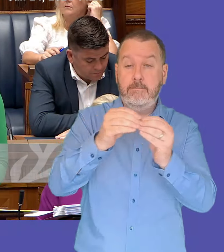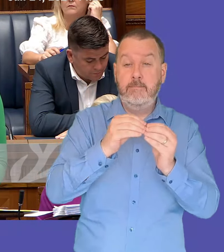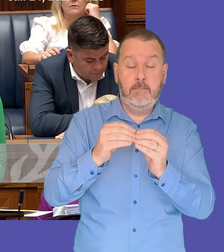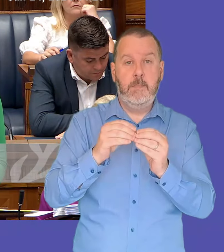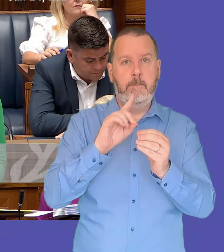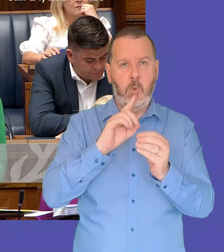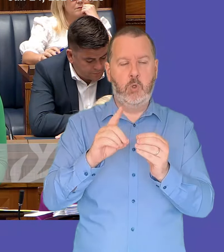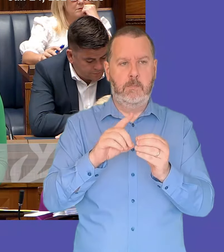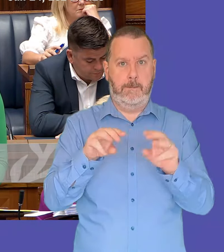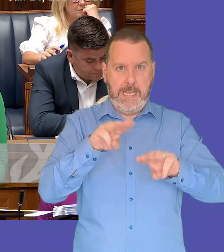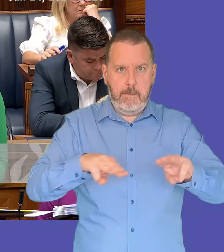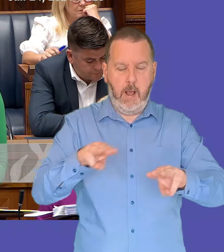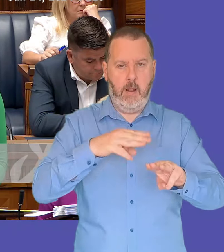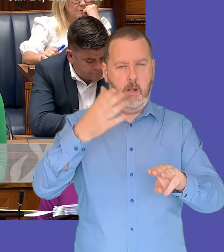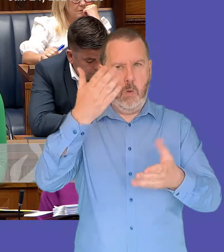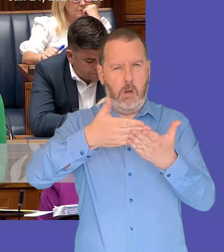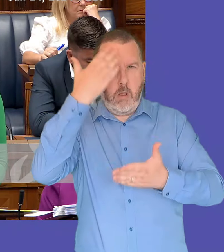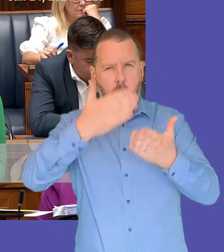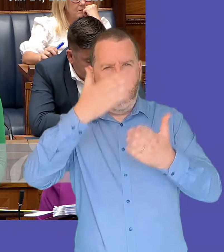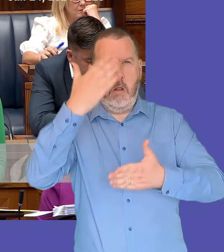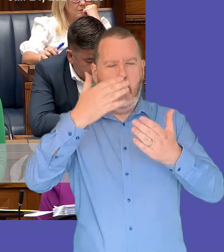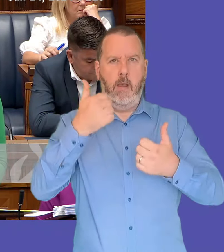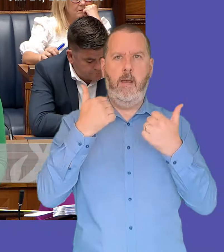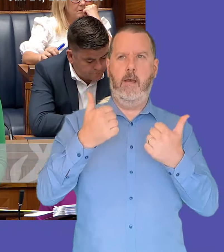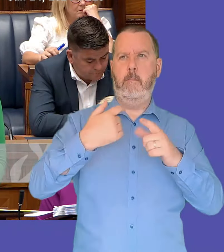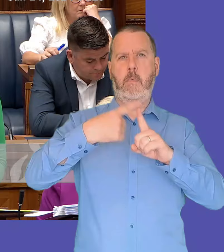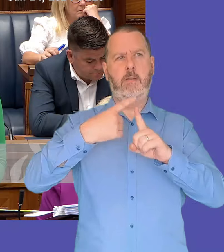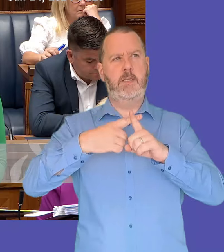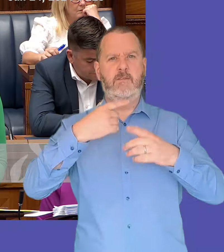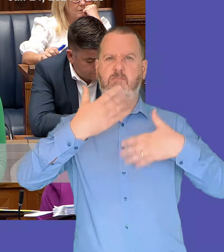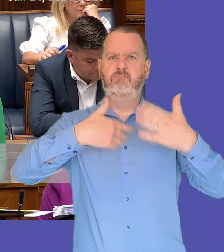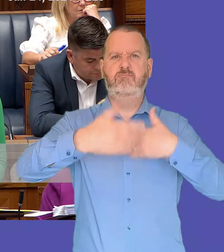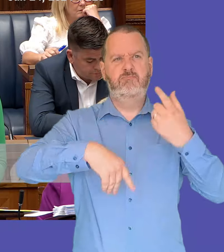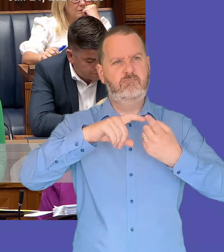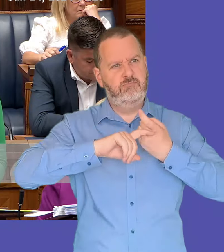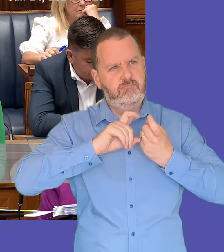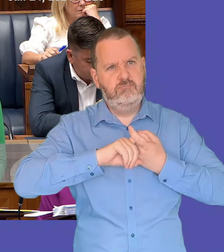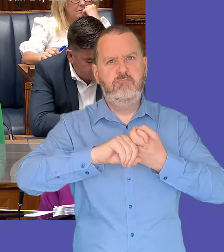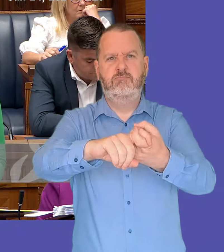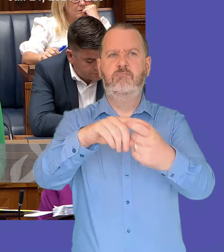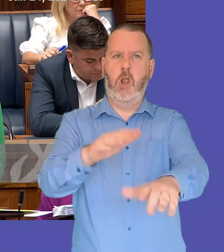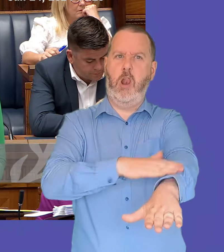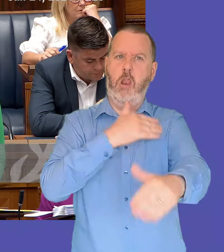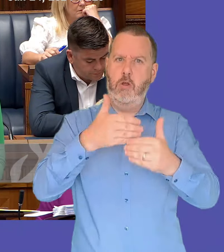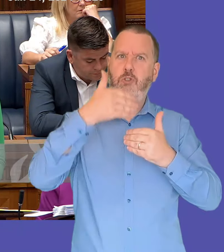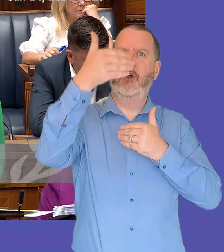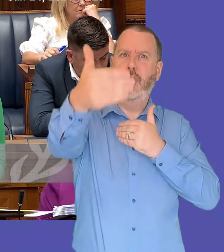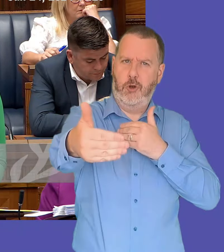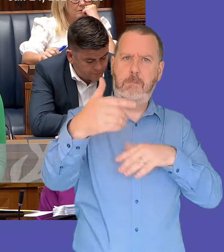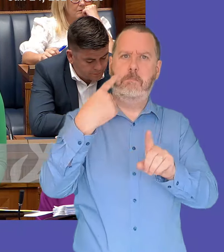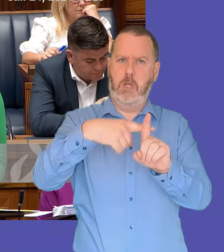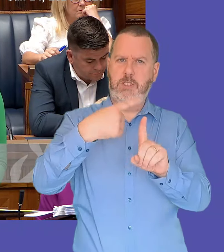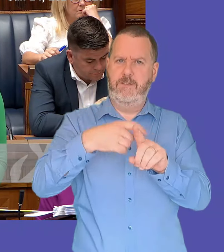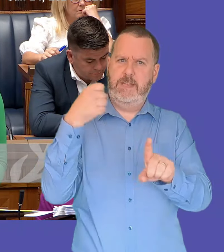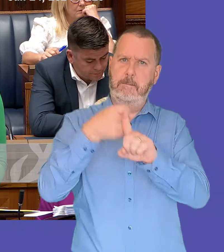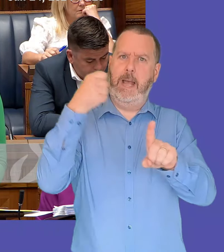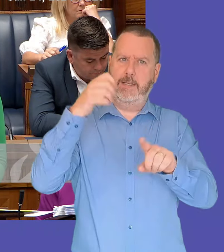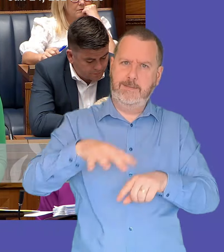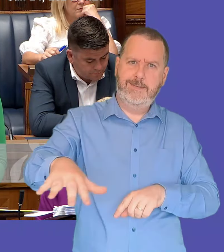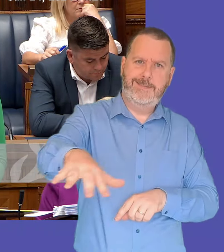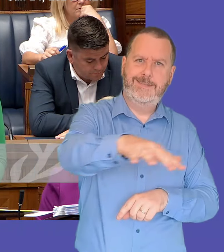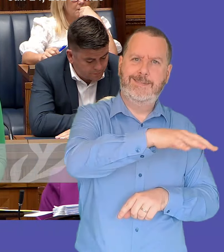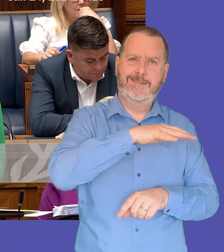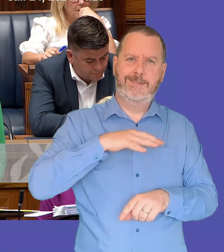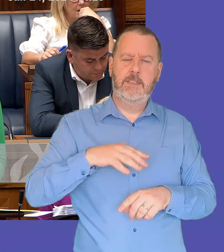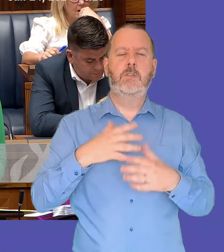required to ensure sustainability and long-term positive social and economic impacts on the city the executive office will continue to speak